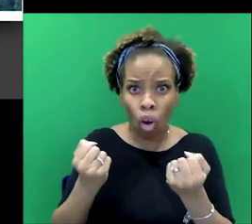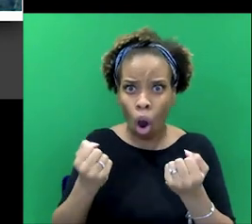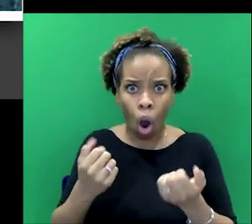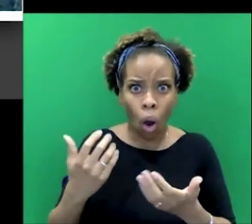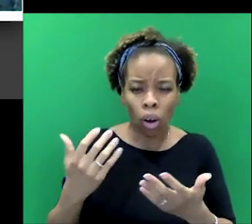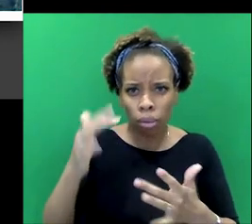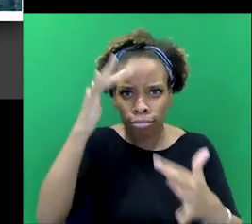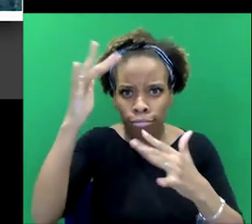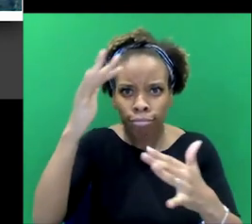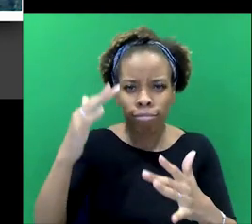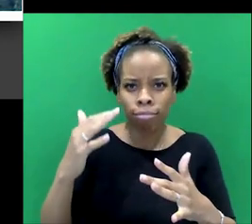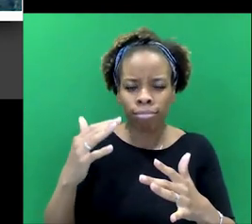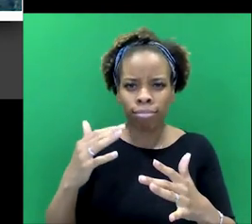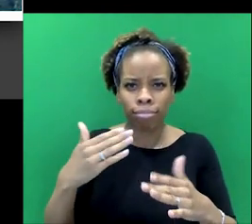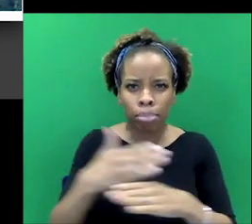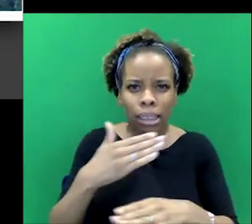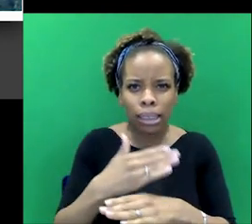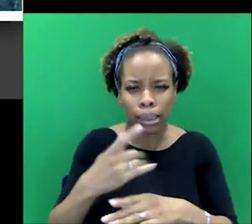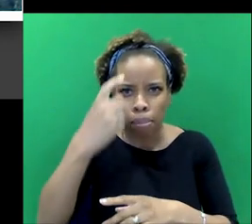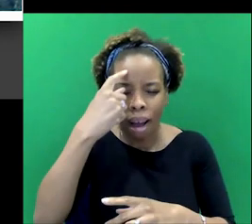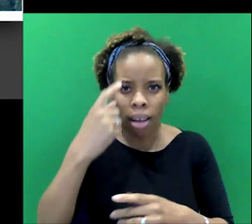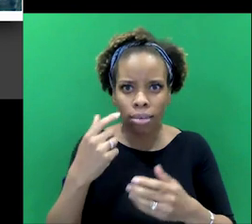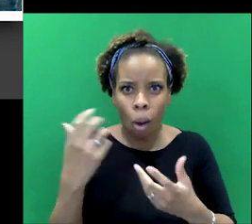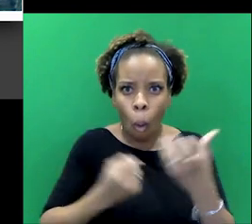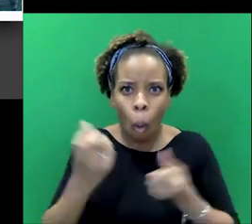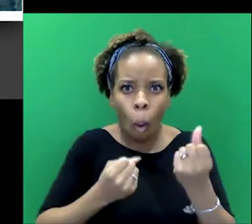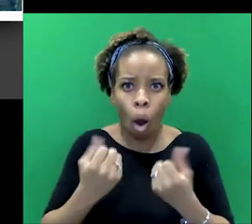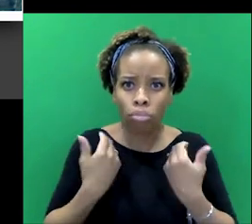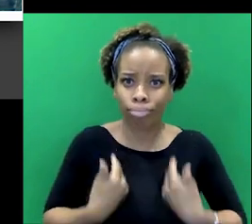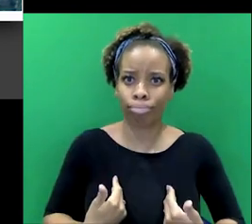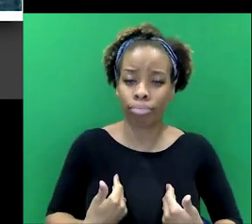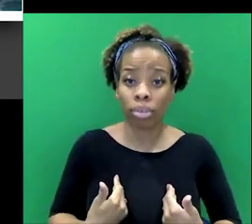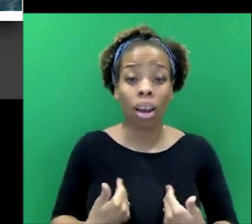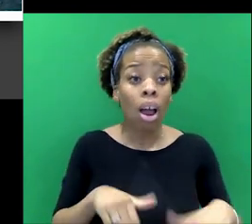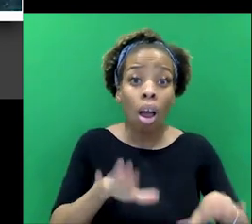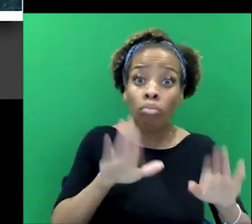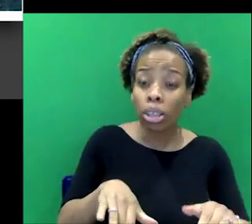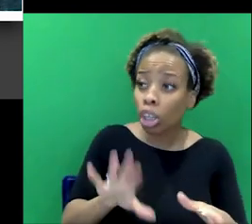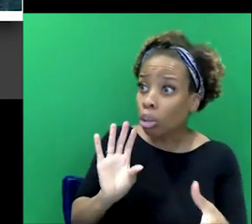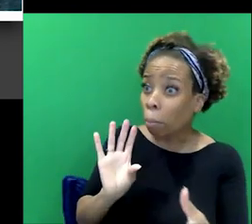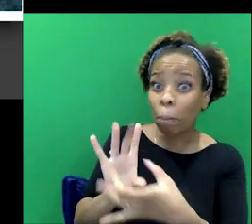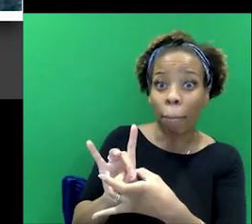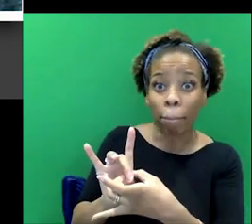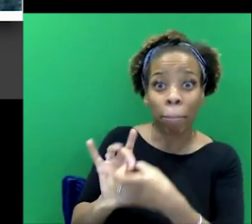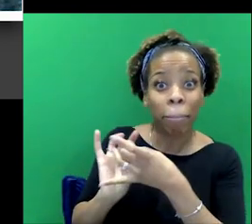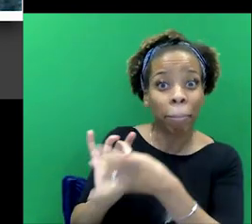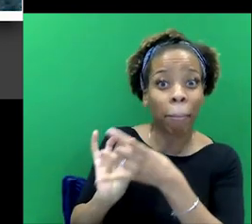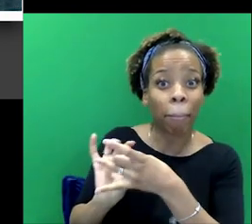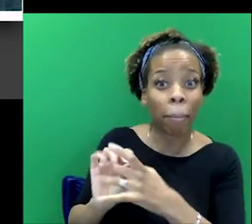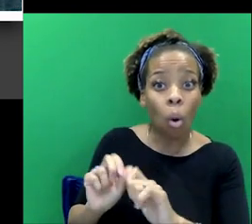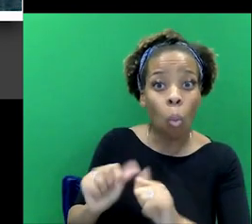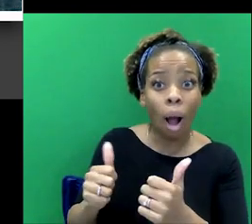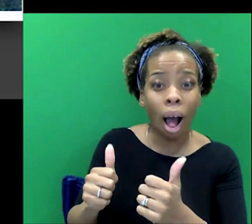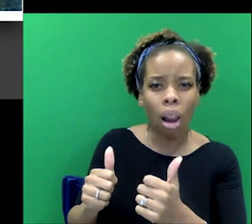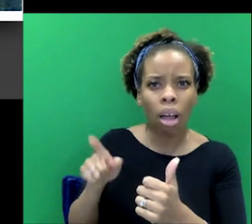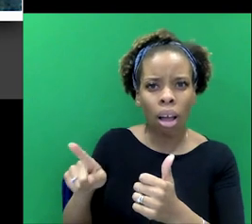quickly. And the British worked with them. They found that they could work with them. So they have